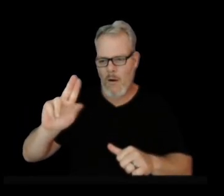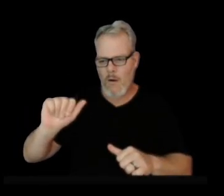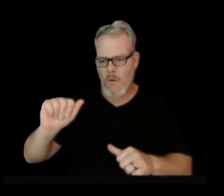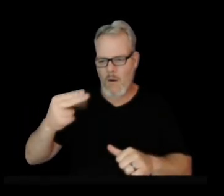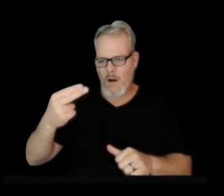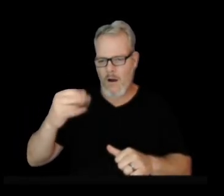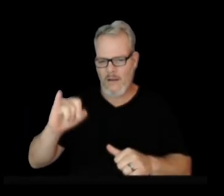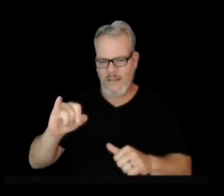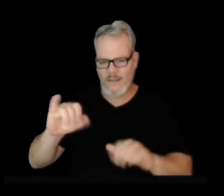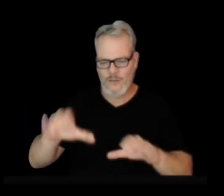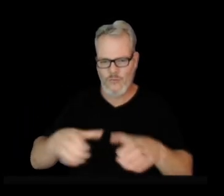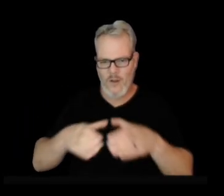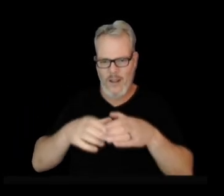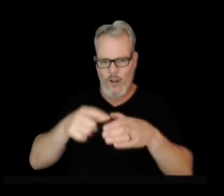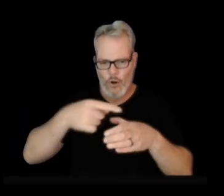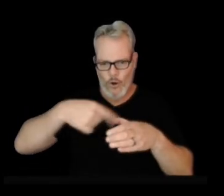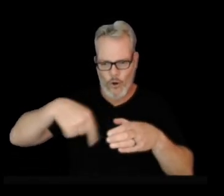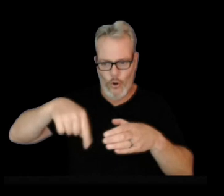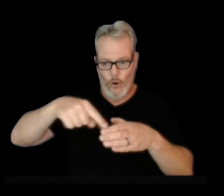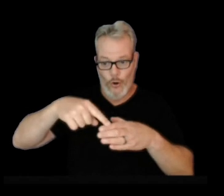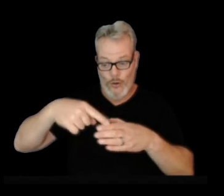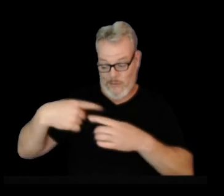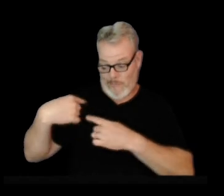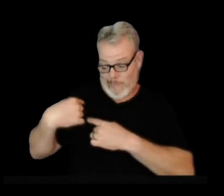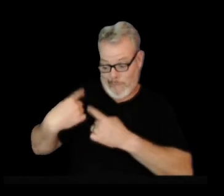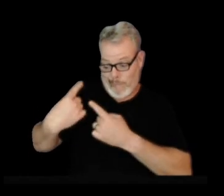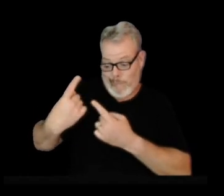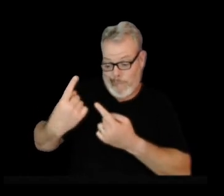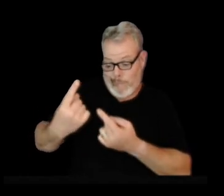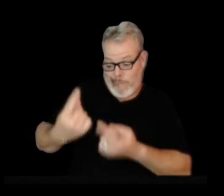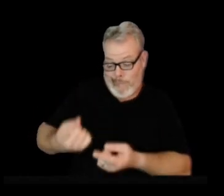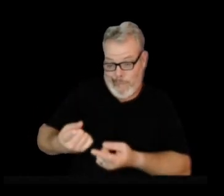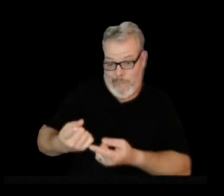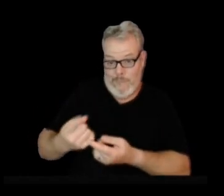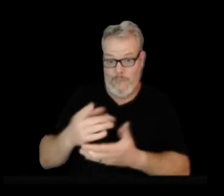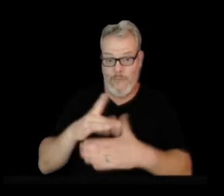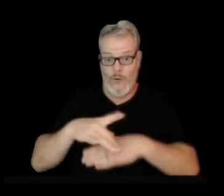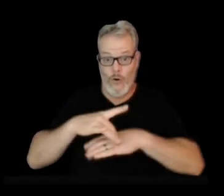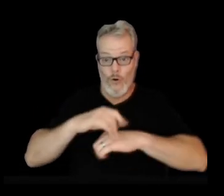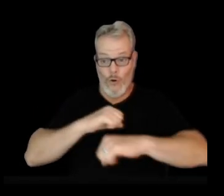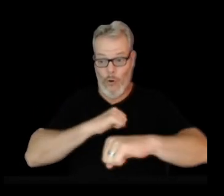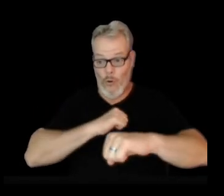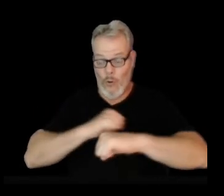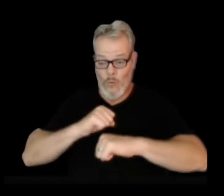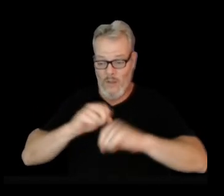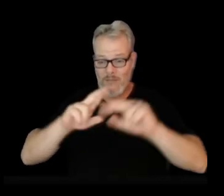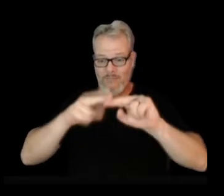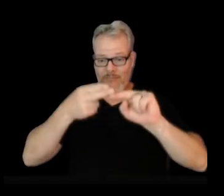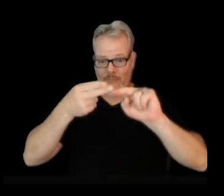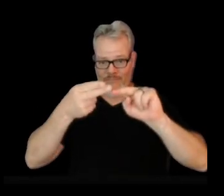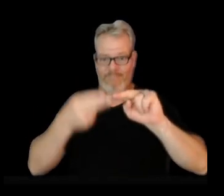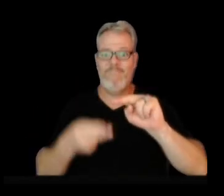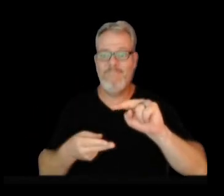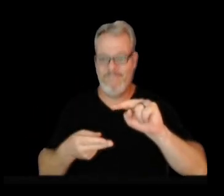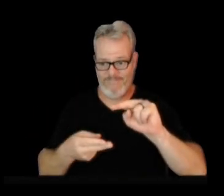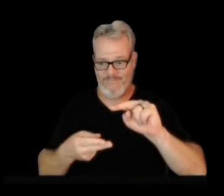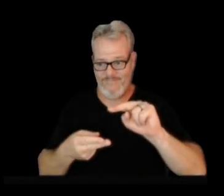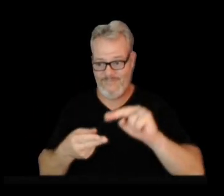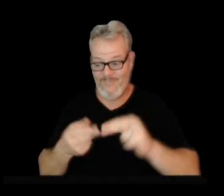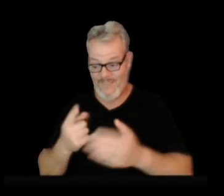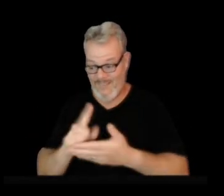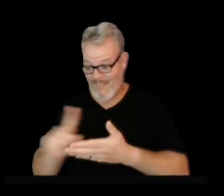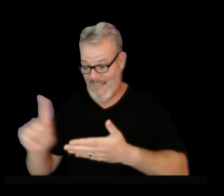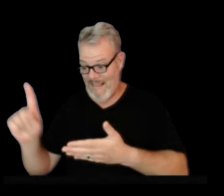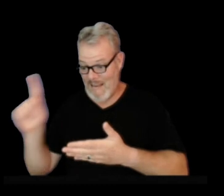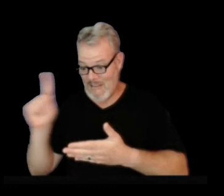The earthquake rates since then have dropped off. So you see over the last week, earthquake rates have been fairly low, although they have been